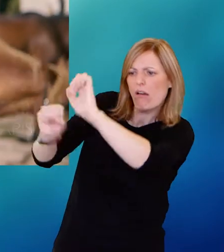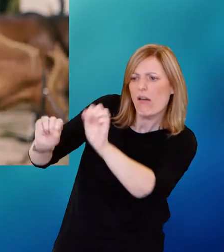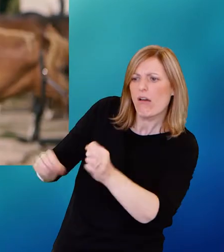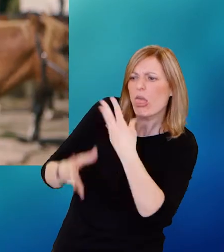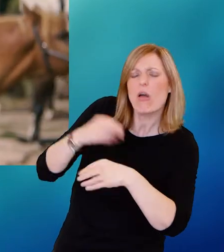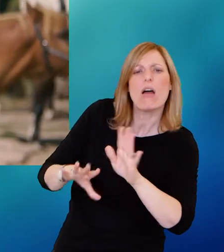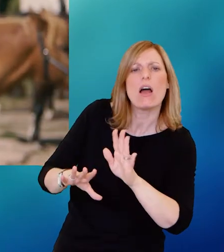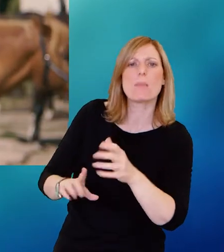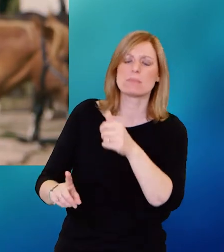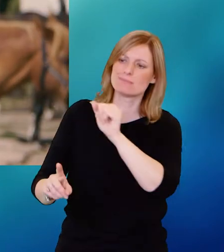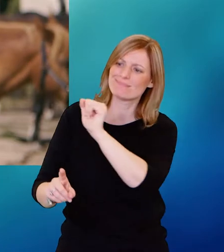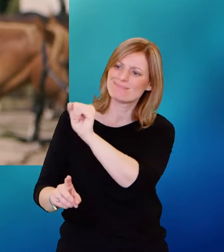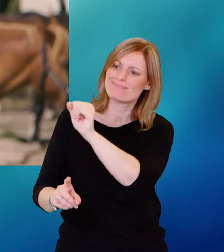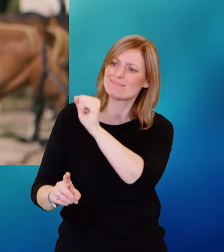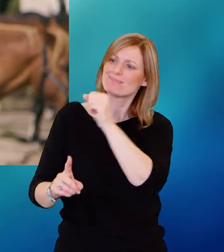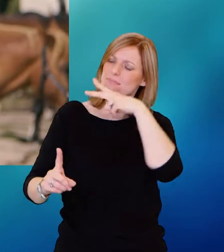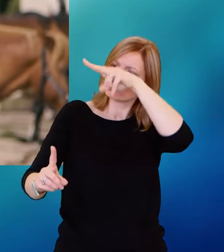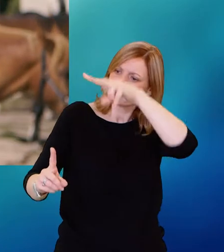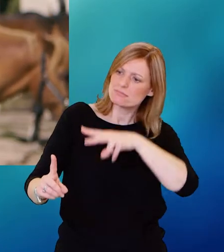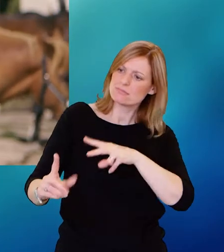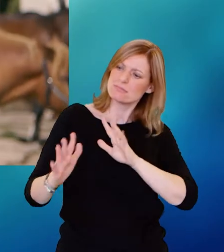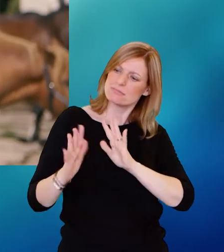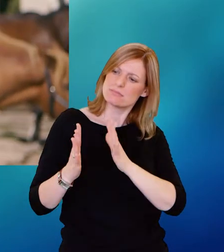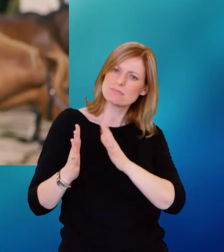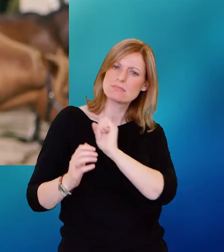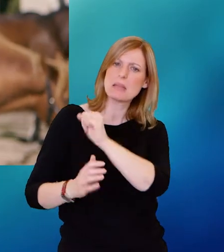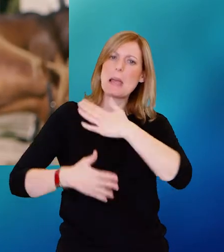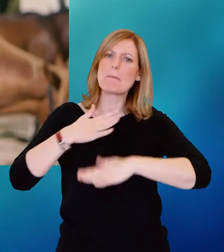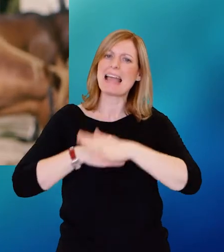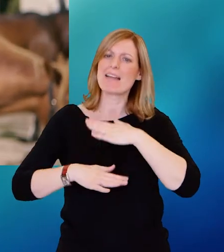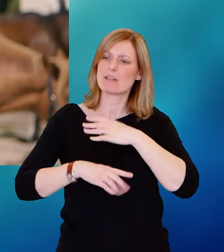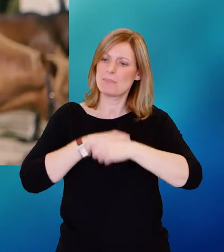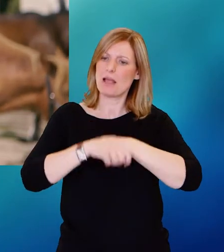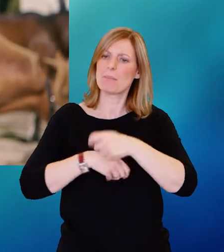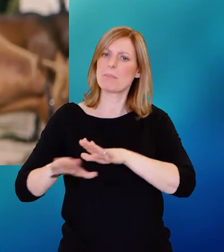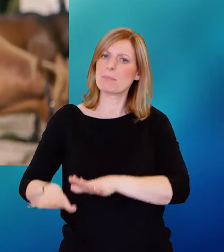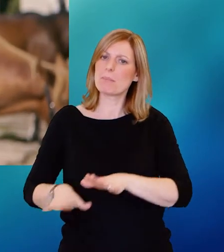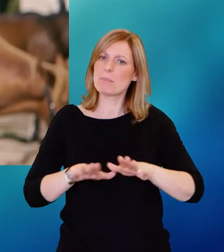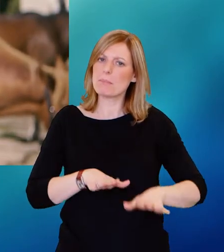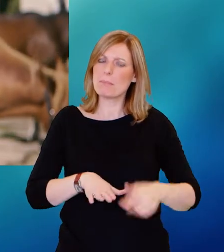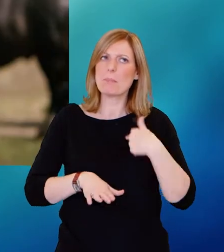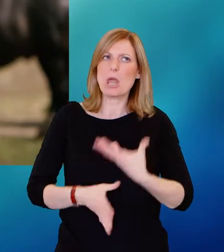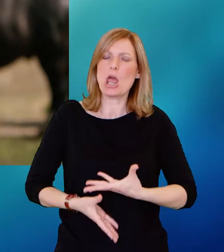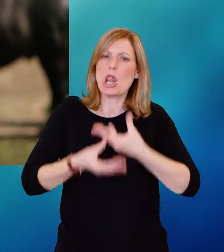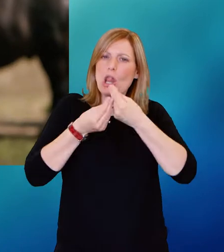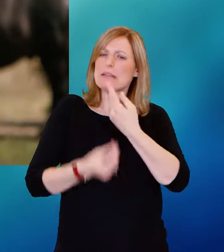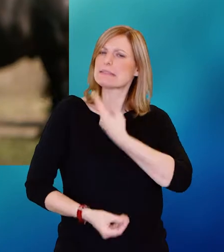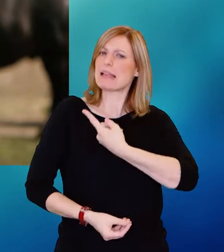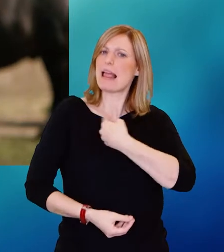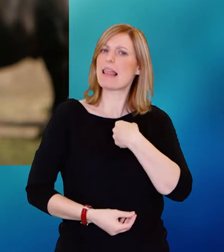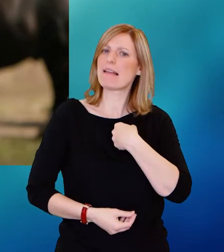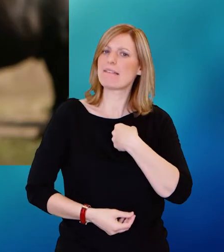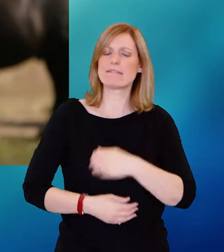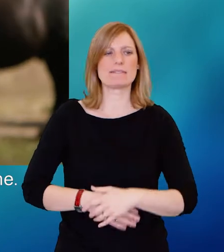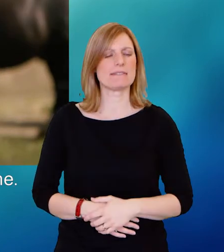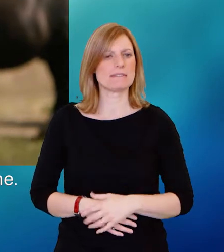about using the horses capacity to mirror human behaviour, to learn about themselves. You feel like you've gone